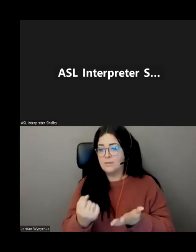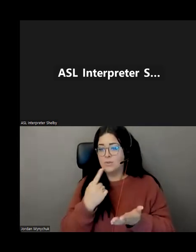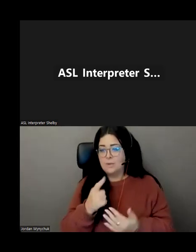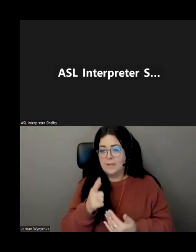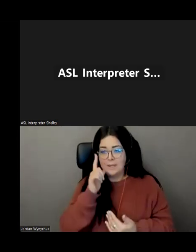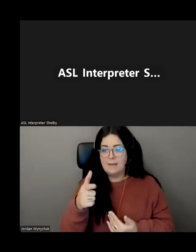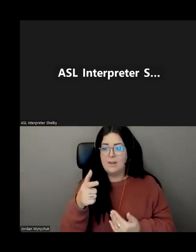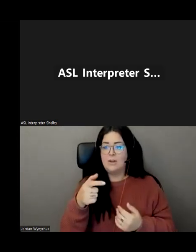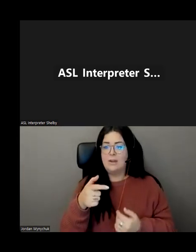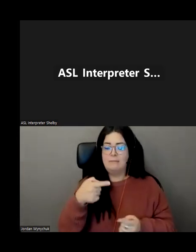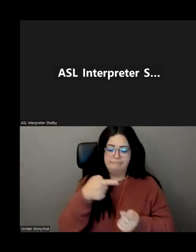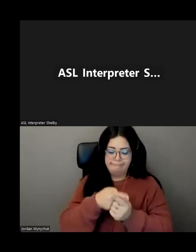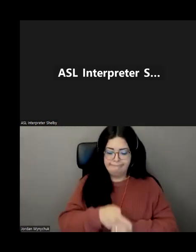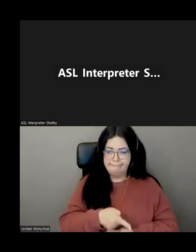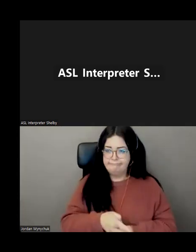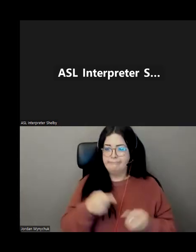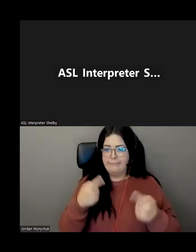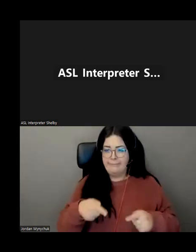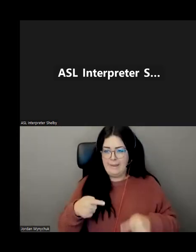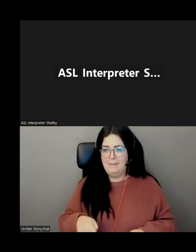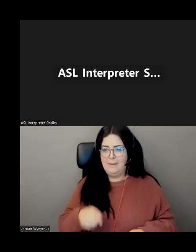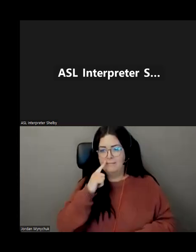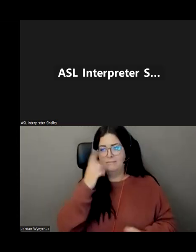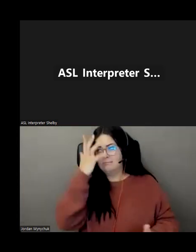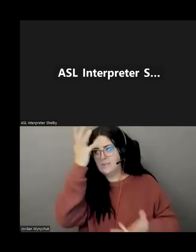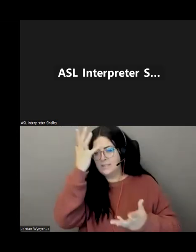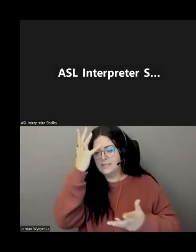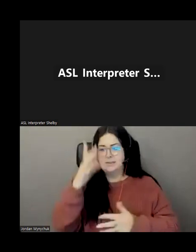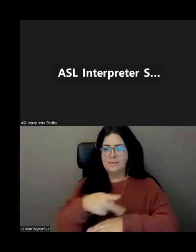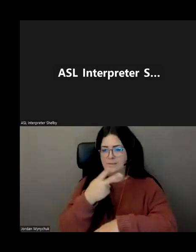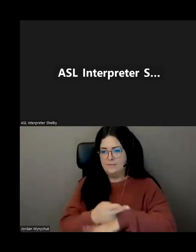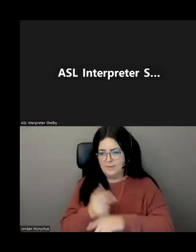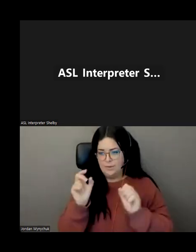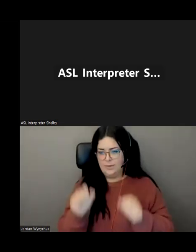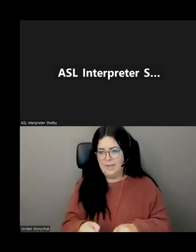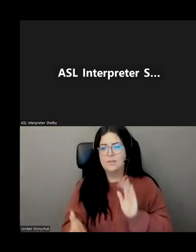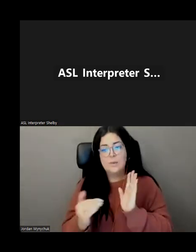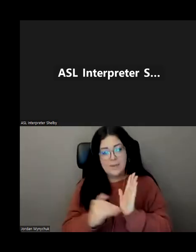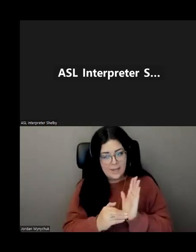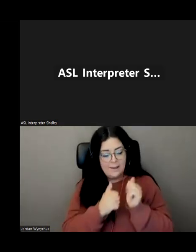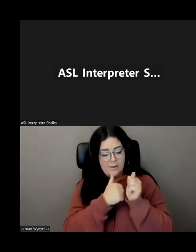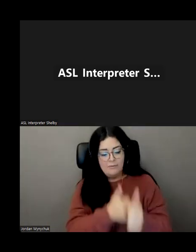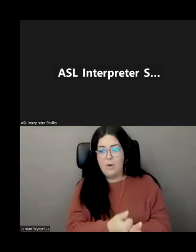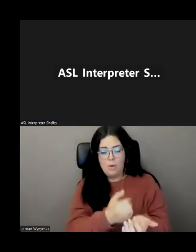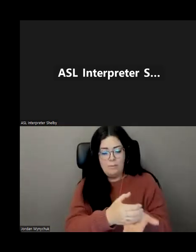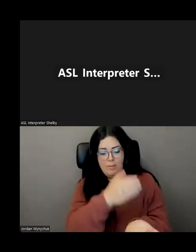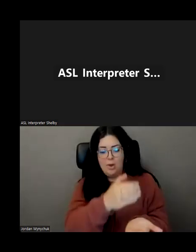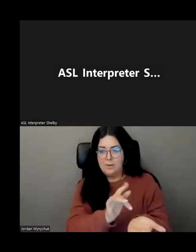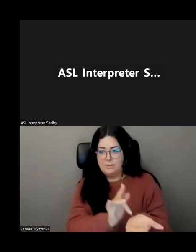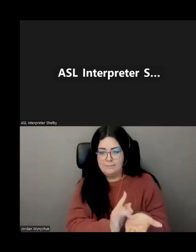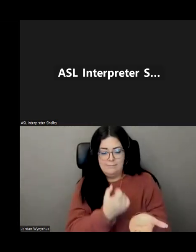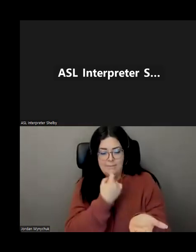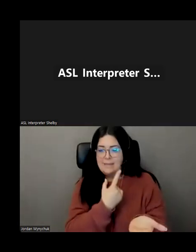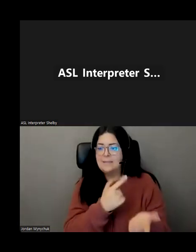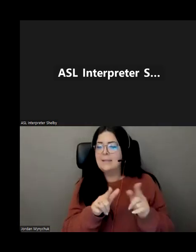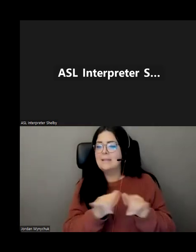and it can increase your risk of falling so just want to stress how important it is to take medications properly and drink lots of water with